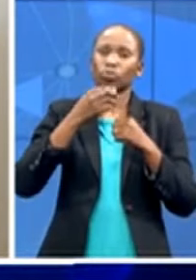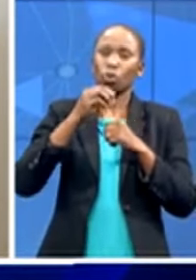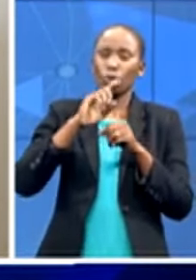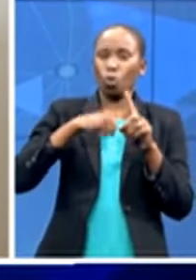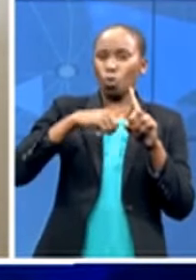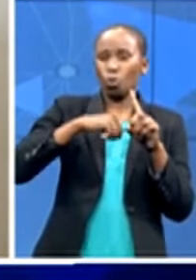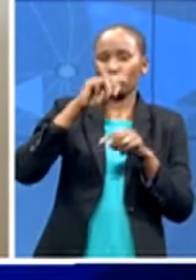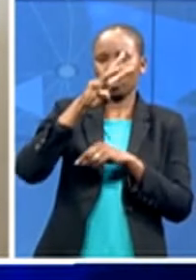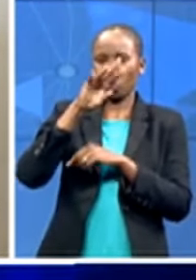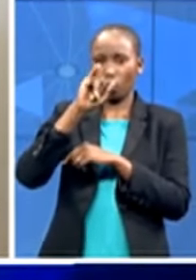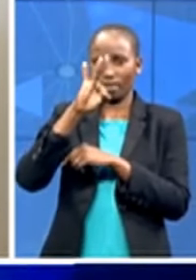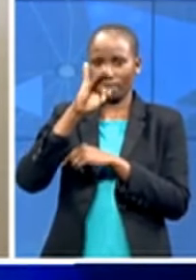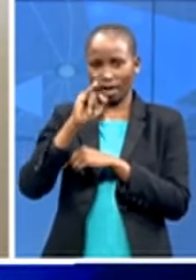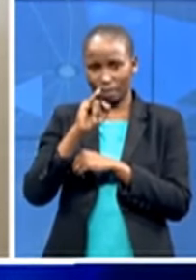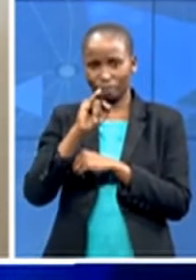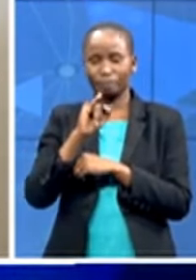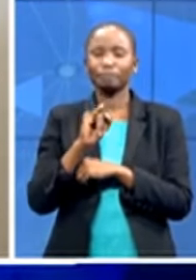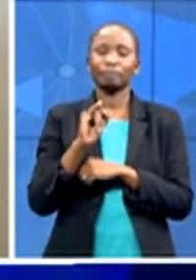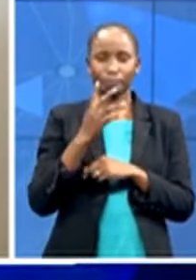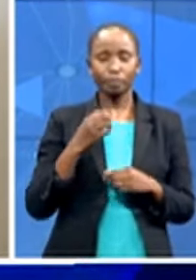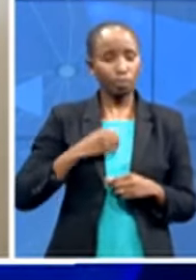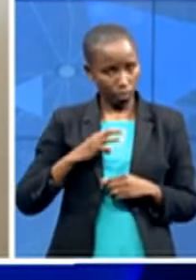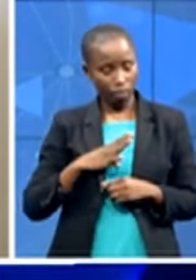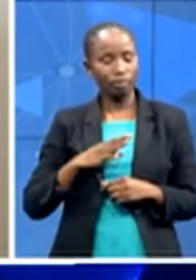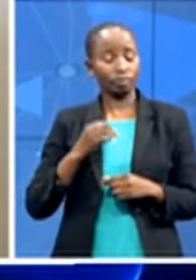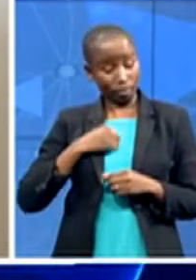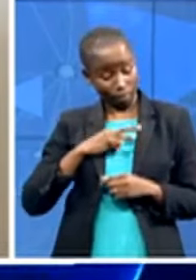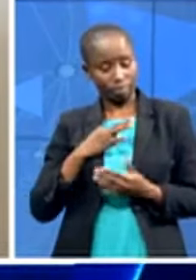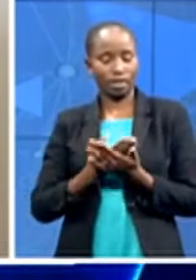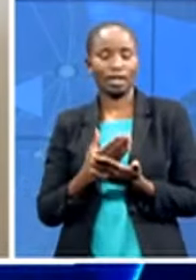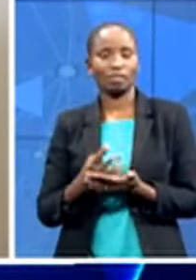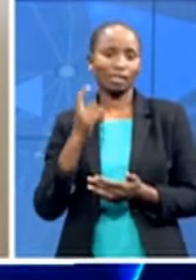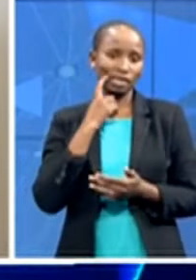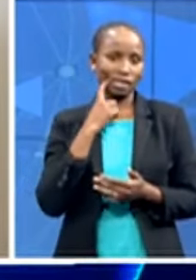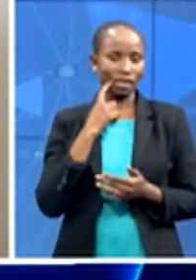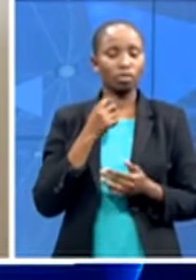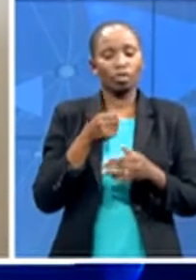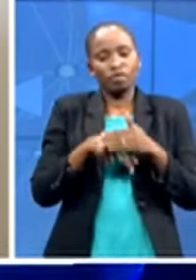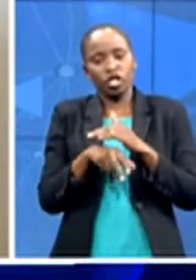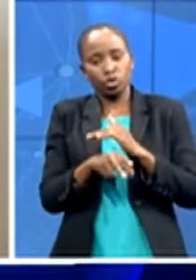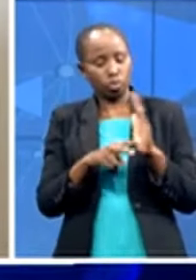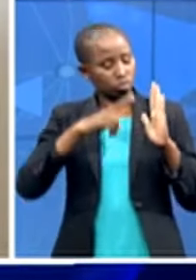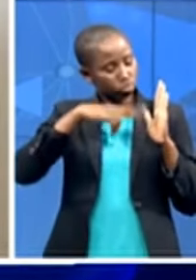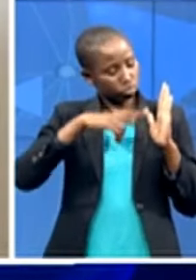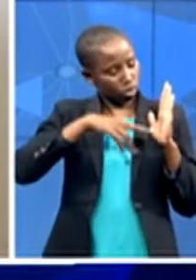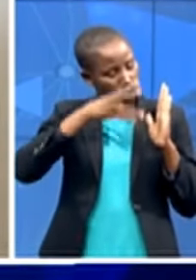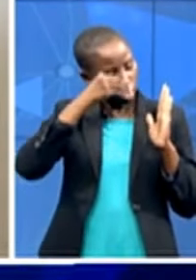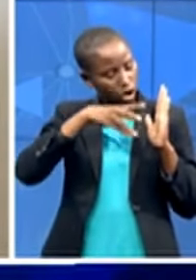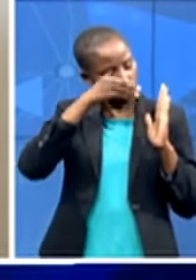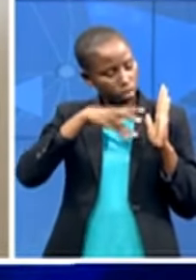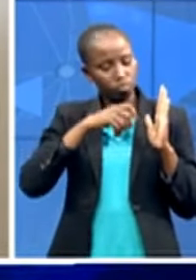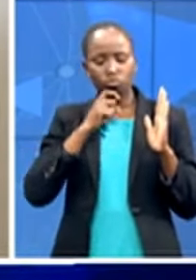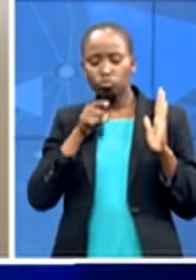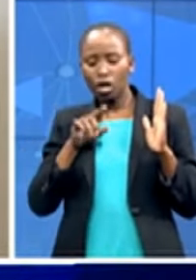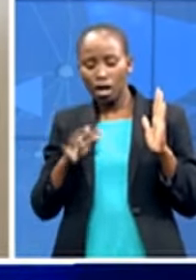can actually then um look at the videos that that have been produced but the public facilities struggled because